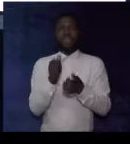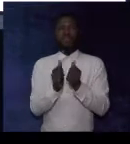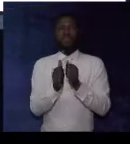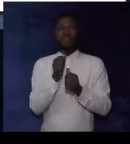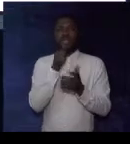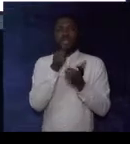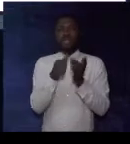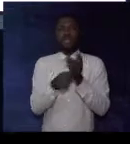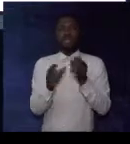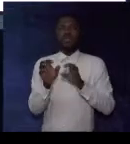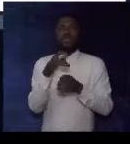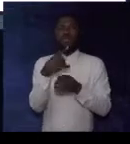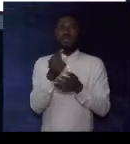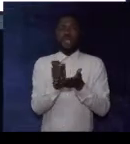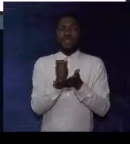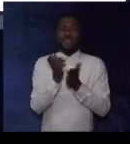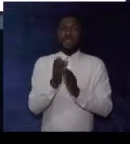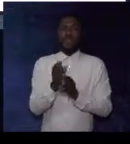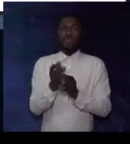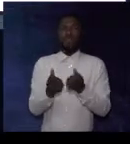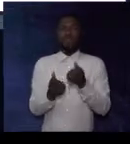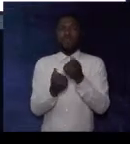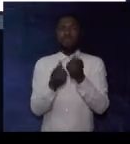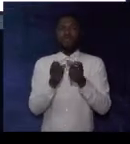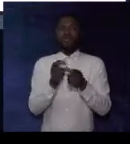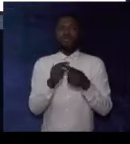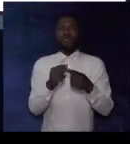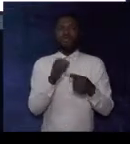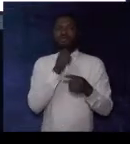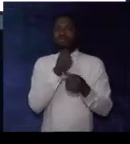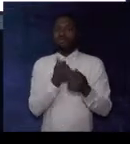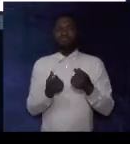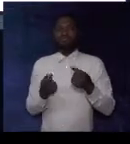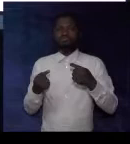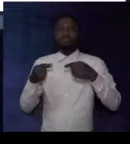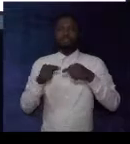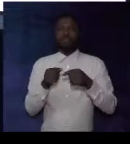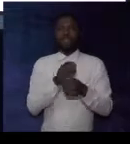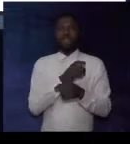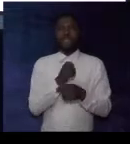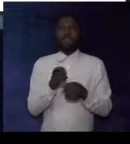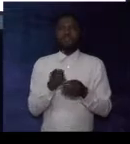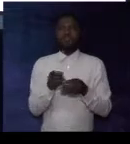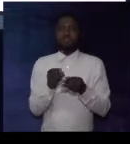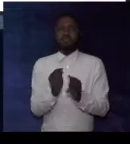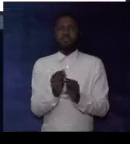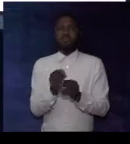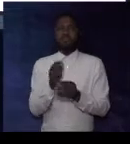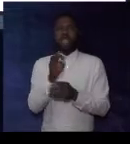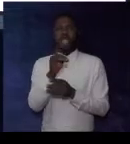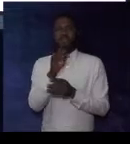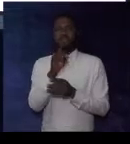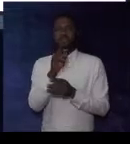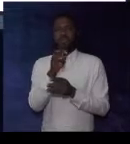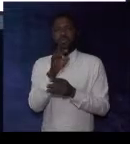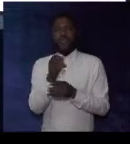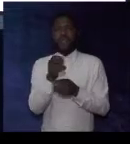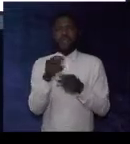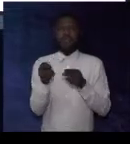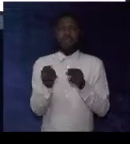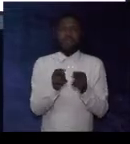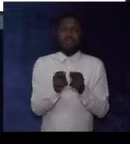In which essay does the writer support or oppose emotion? Is it the expository,